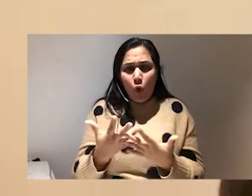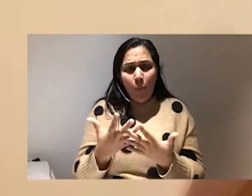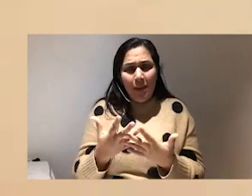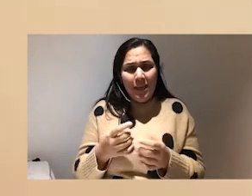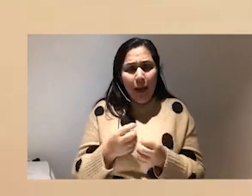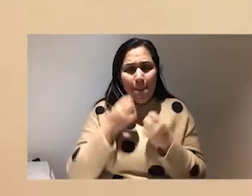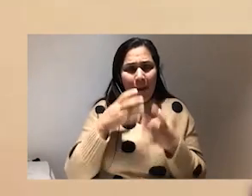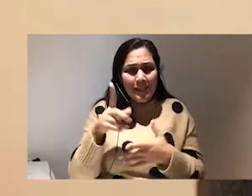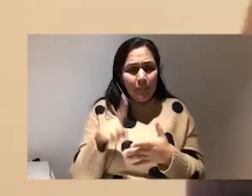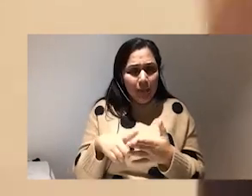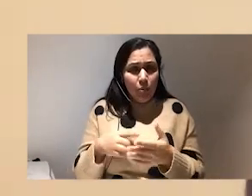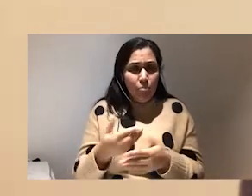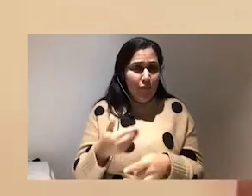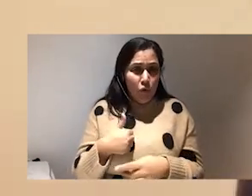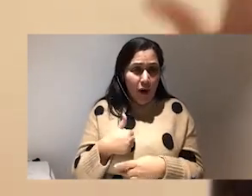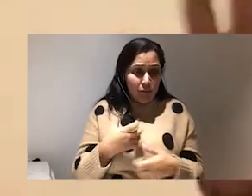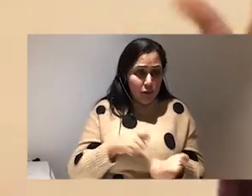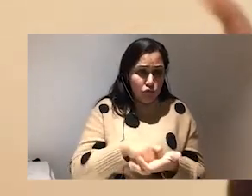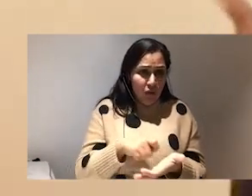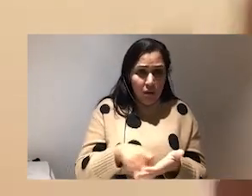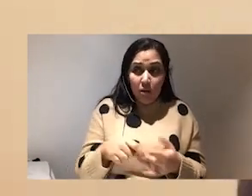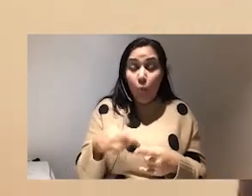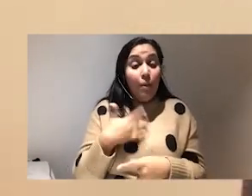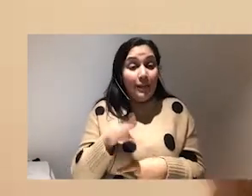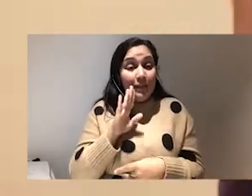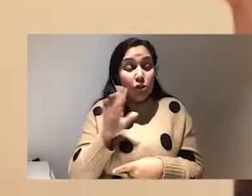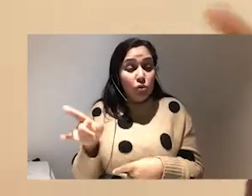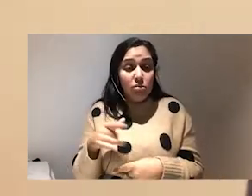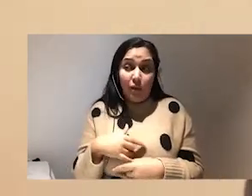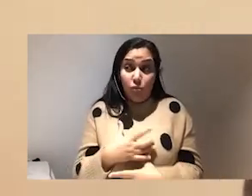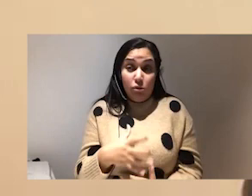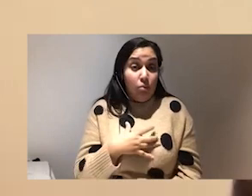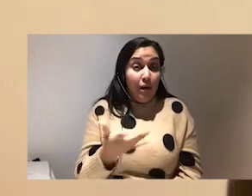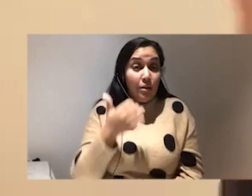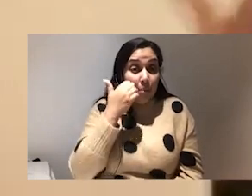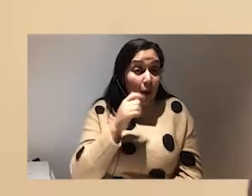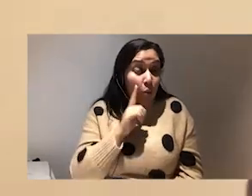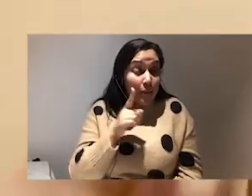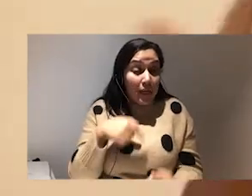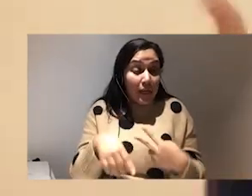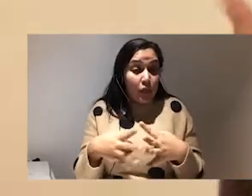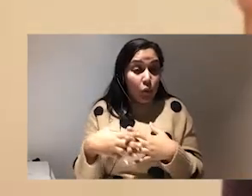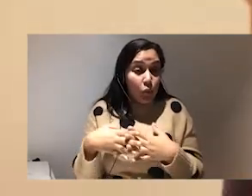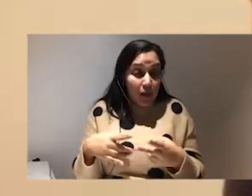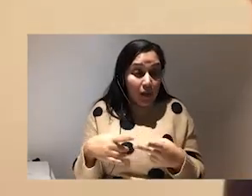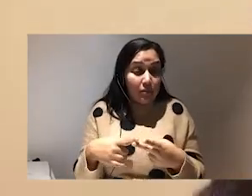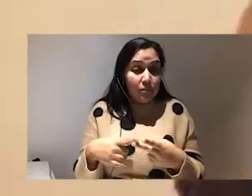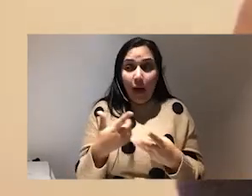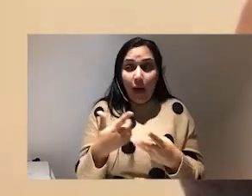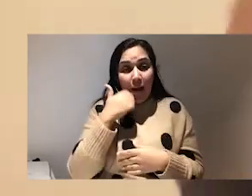about this that wasn't being listened to. And no surprise that they were black women in the US, black gamers as well.